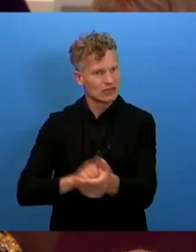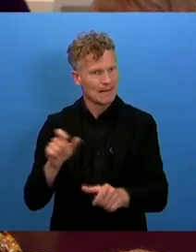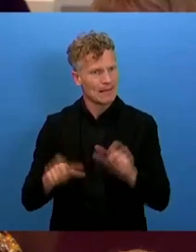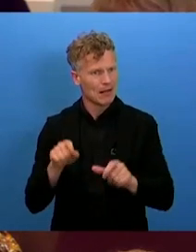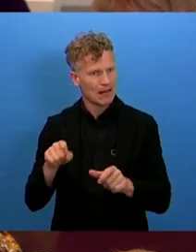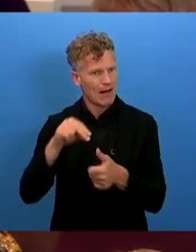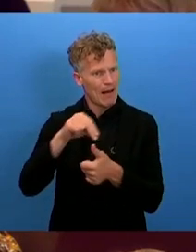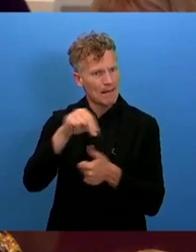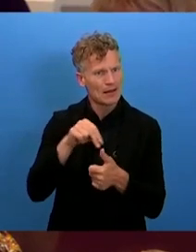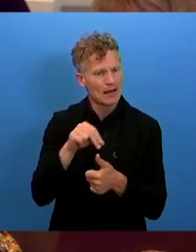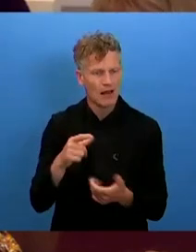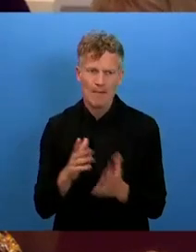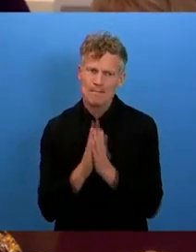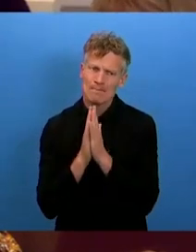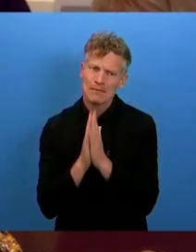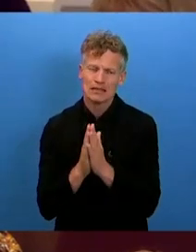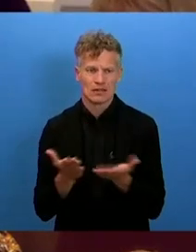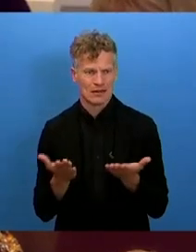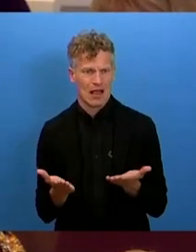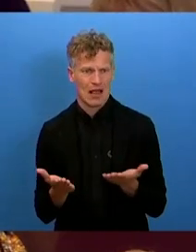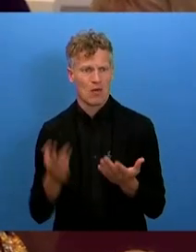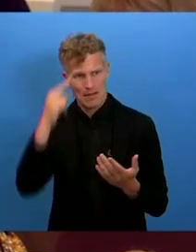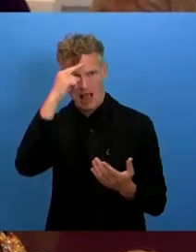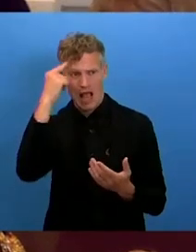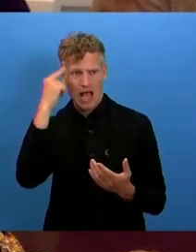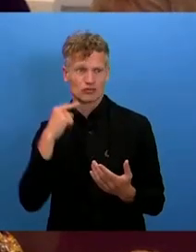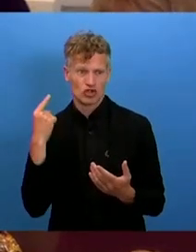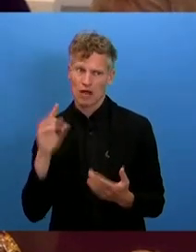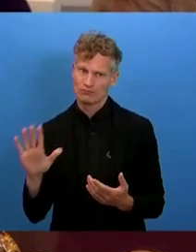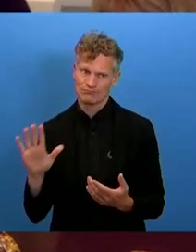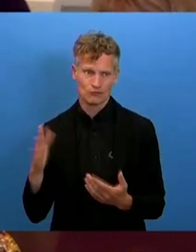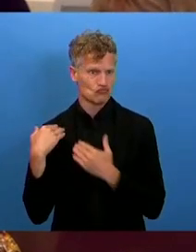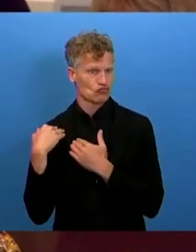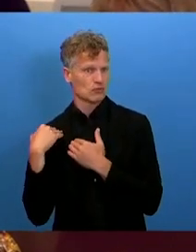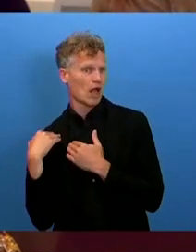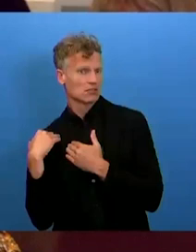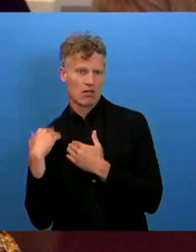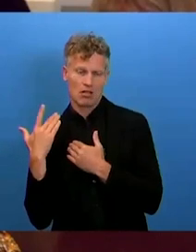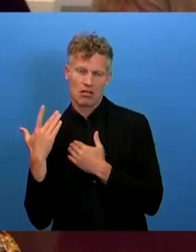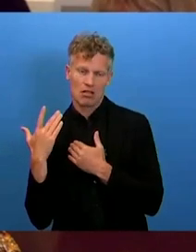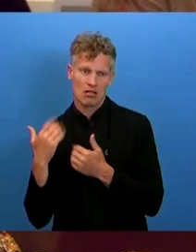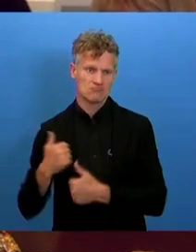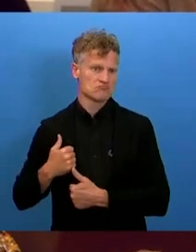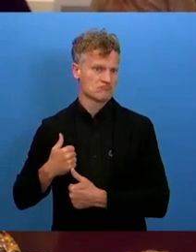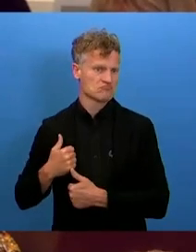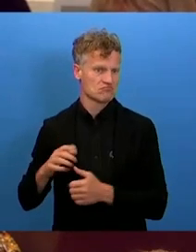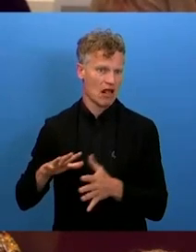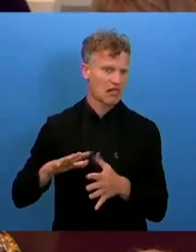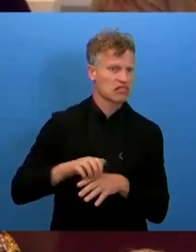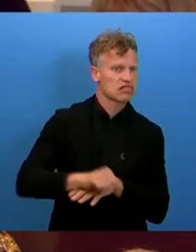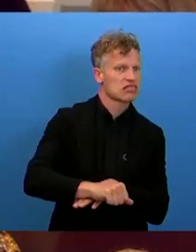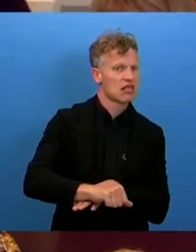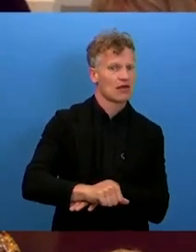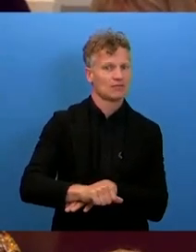measures to hold Azerbaijan responsible for this aggression. You all here